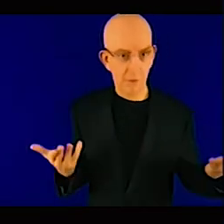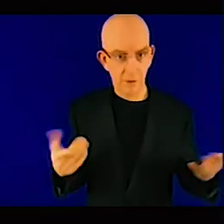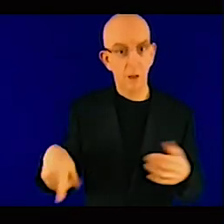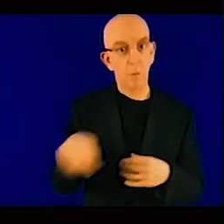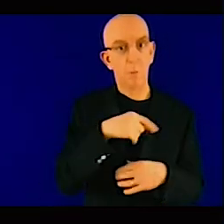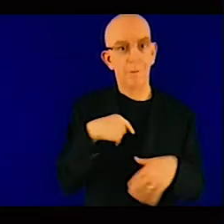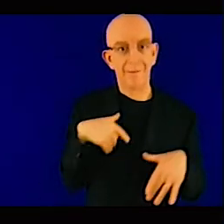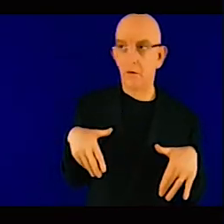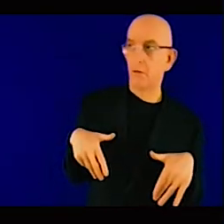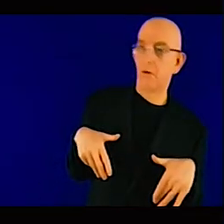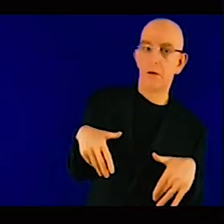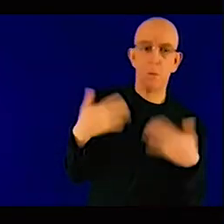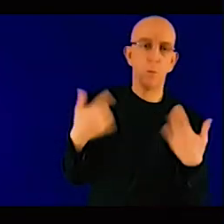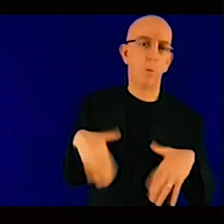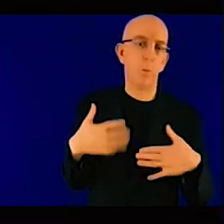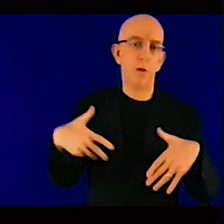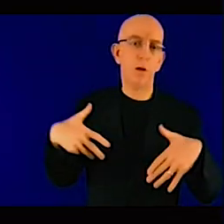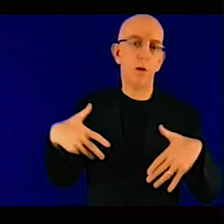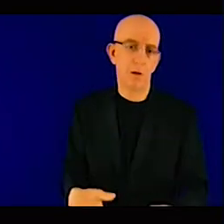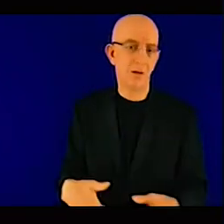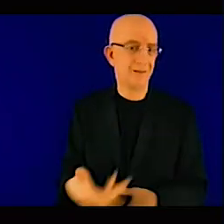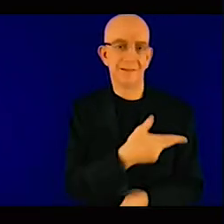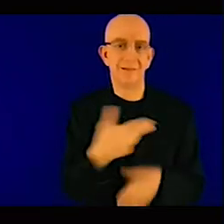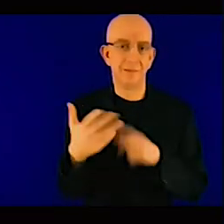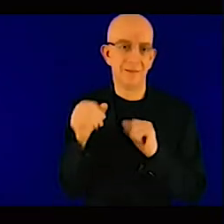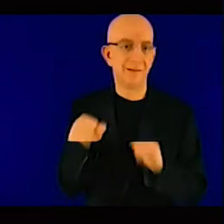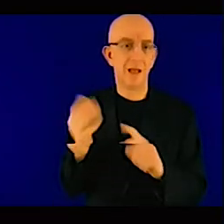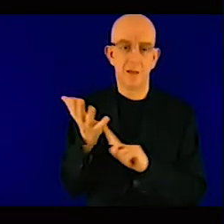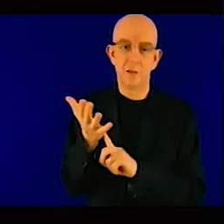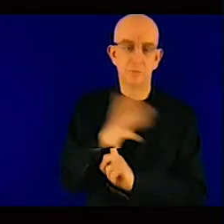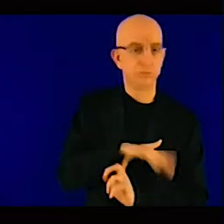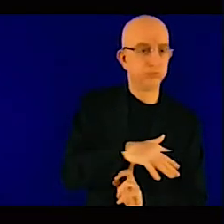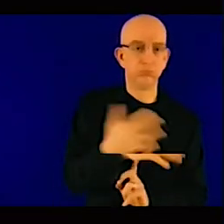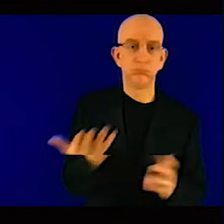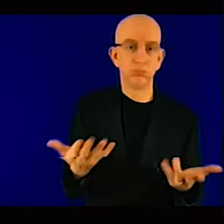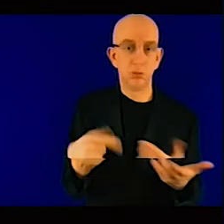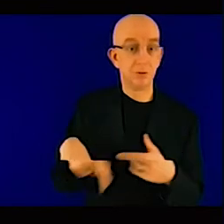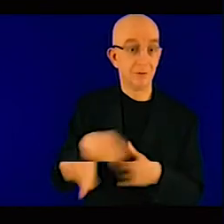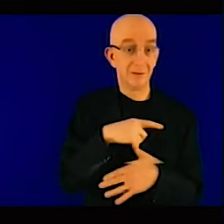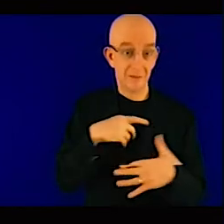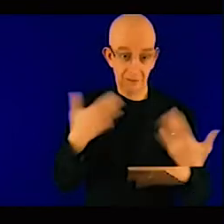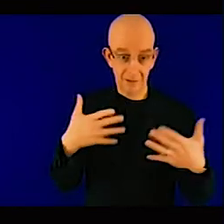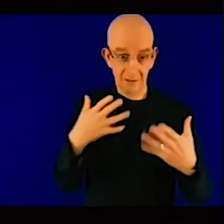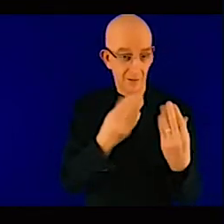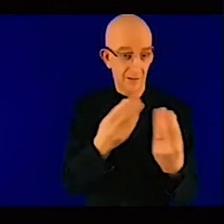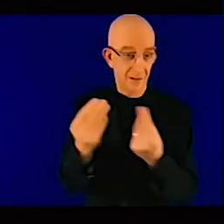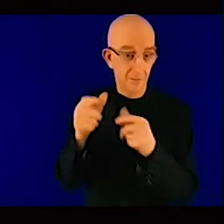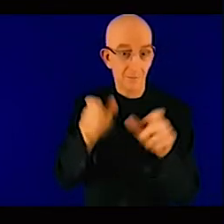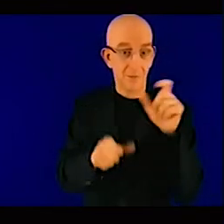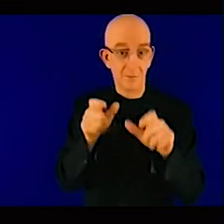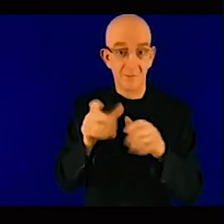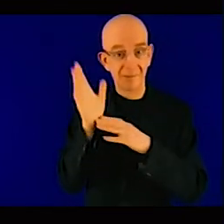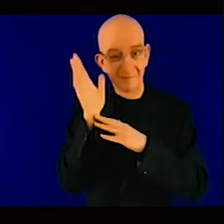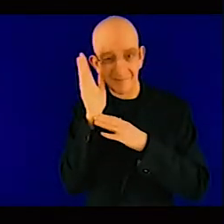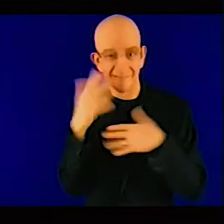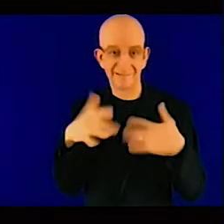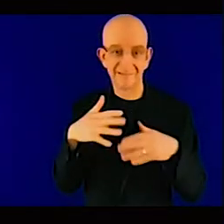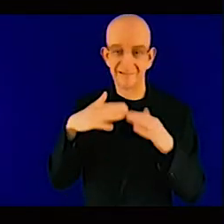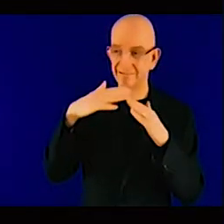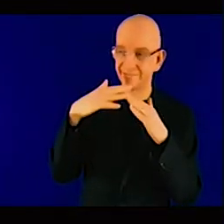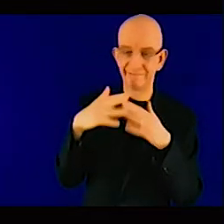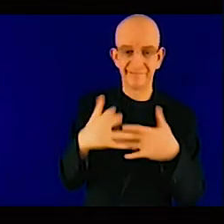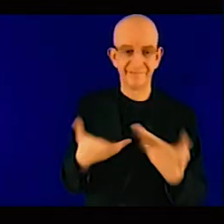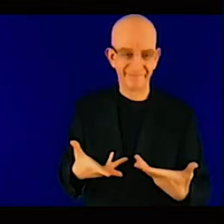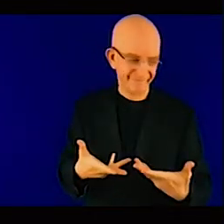for agriculture. And those population will be the most impacted in terms of climate change.